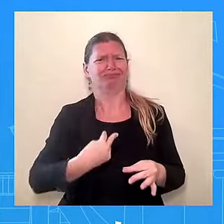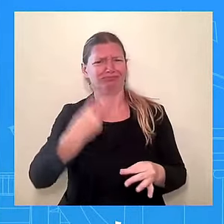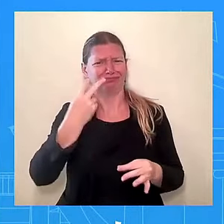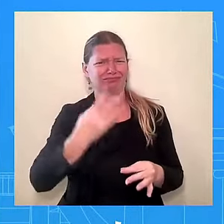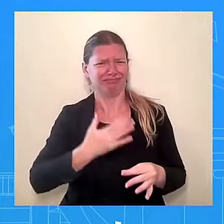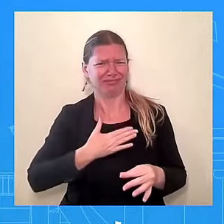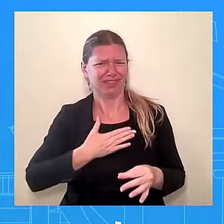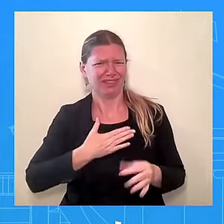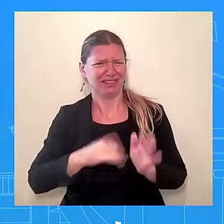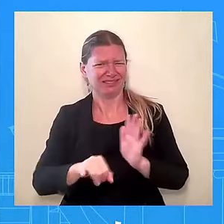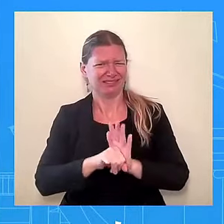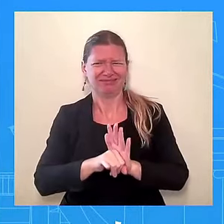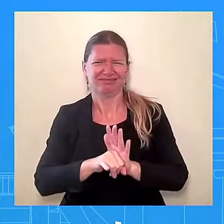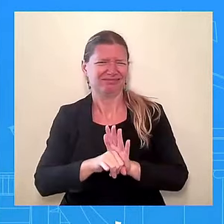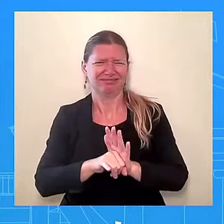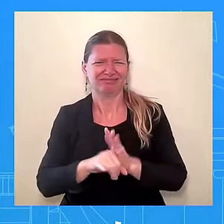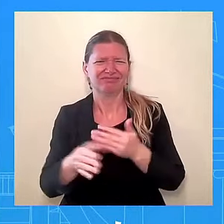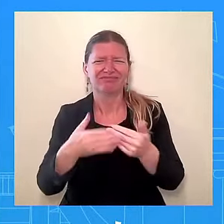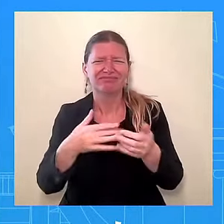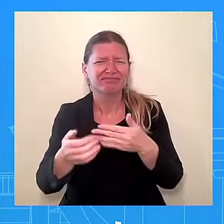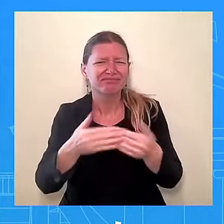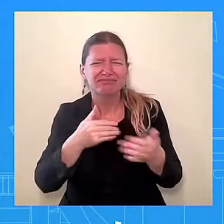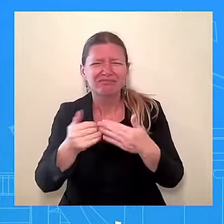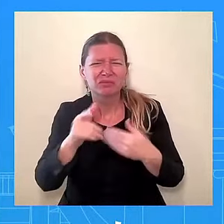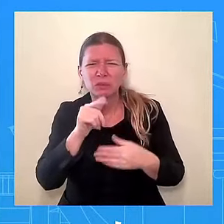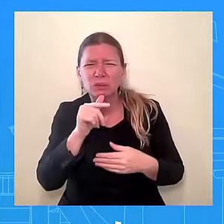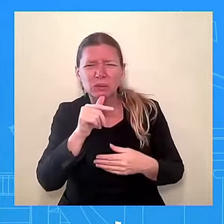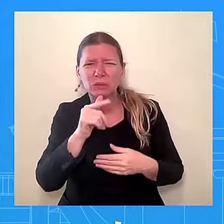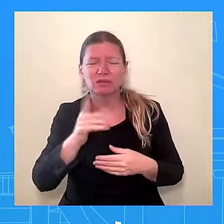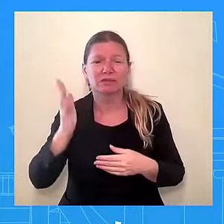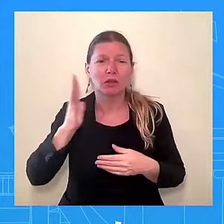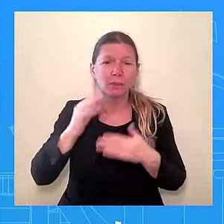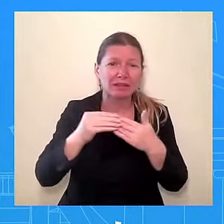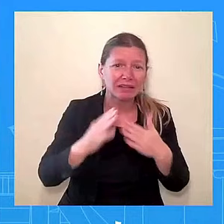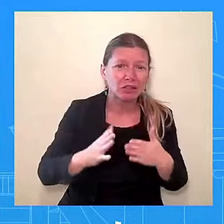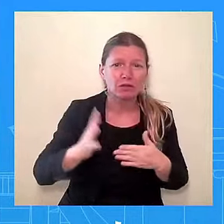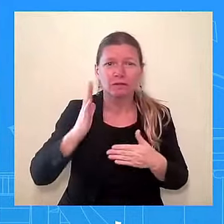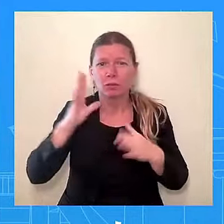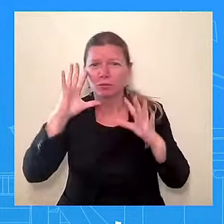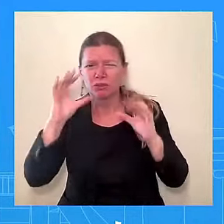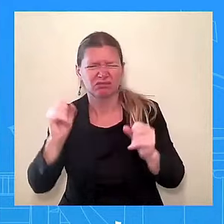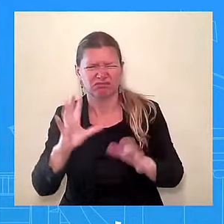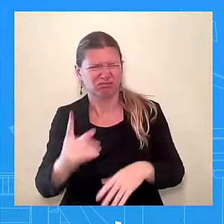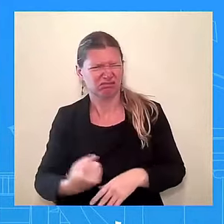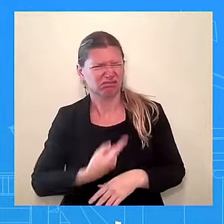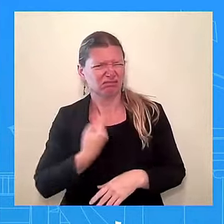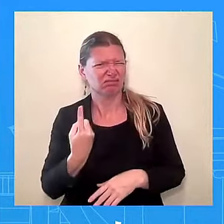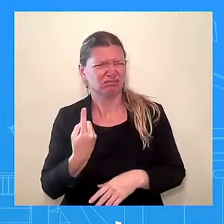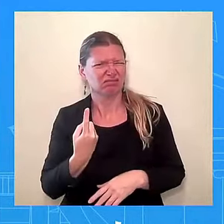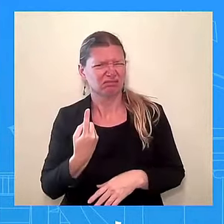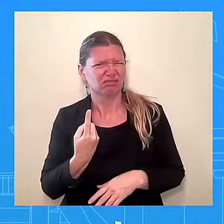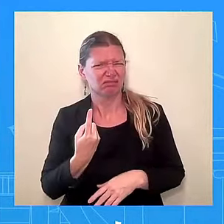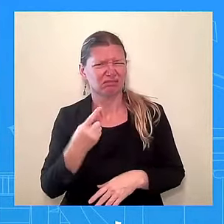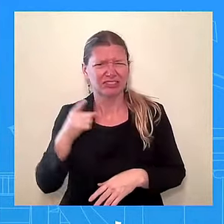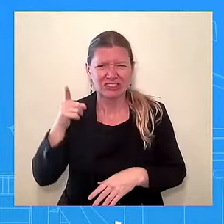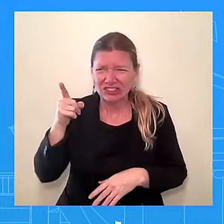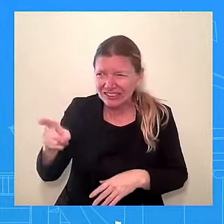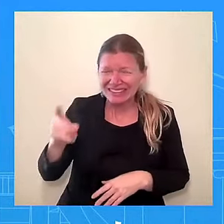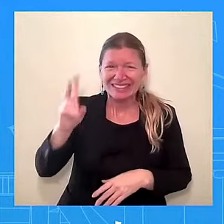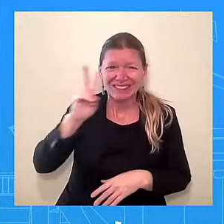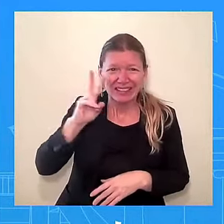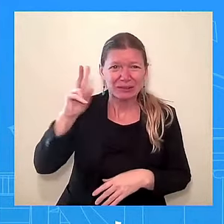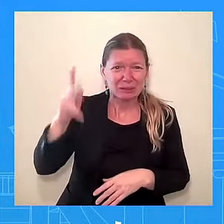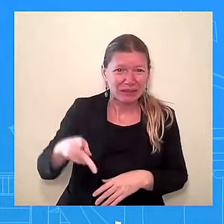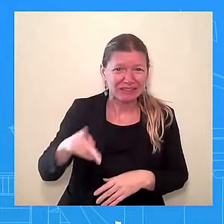It is insulting. And we have to put, she is the vice president of the United States, Kamala Harris. We have to put some